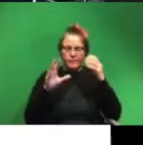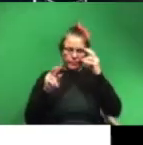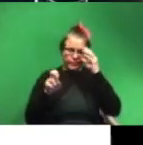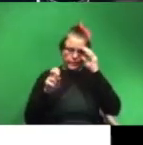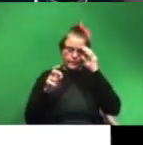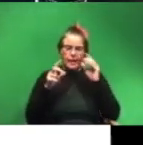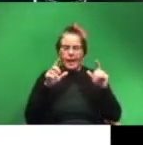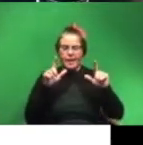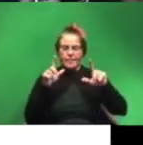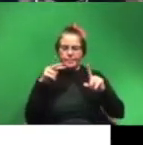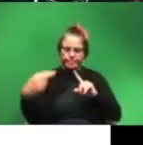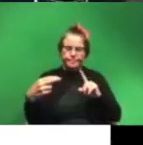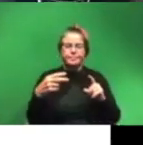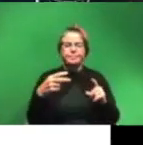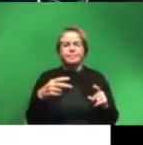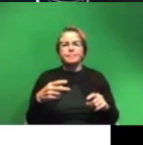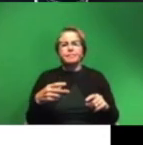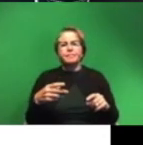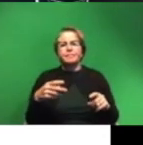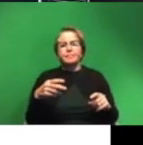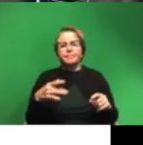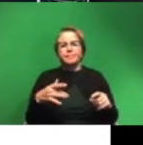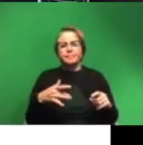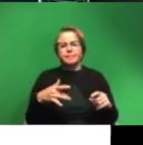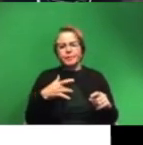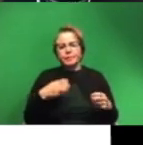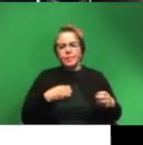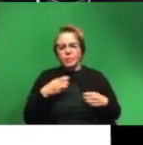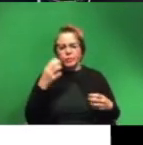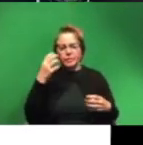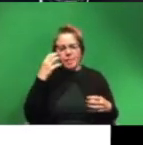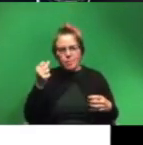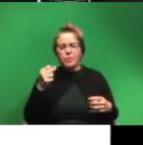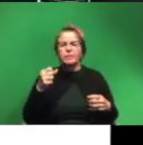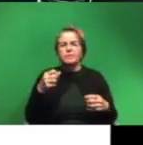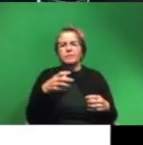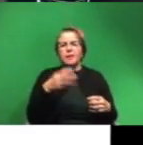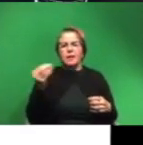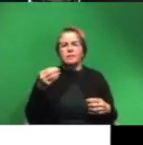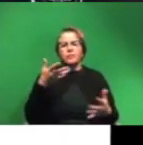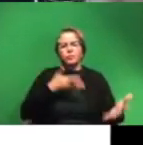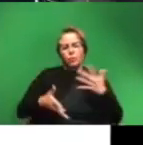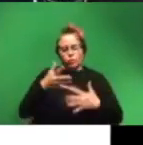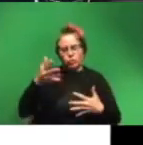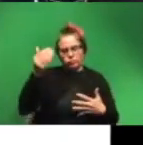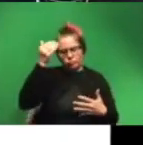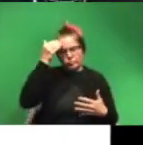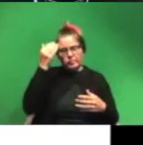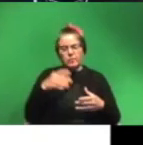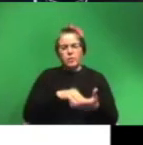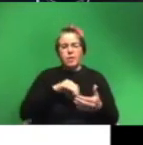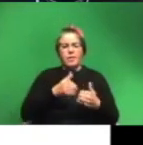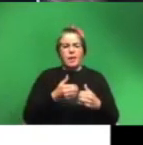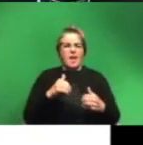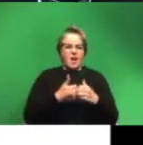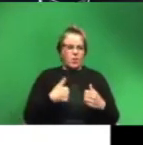before perception emotion memory and social cognition so understanding how we can learn more about our relation to the world and to